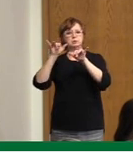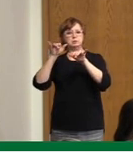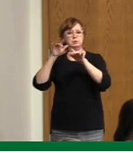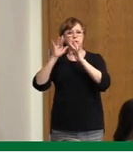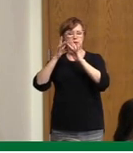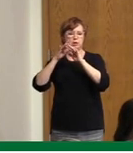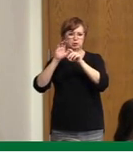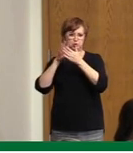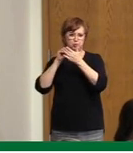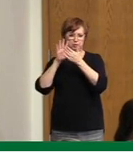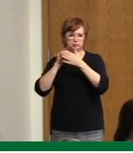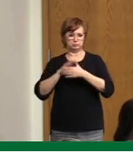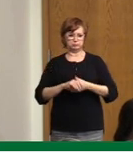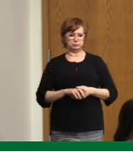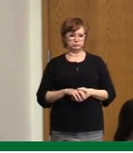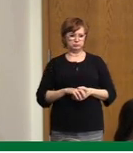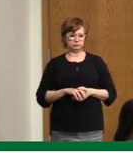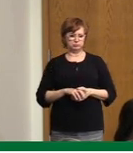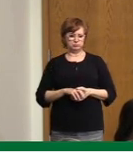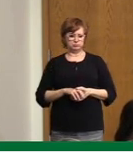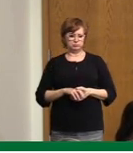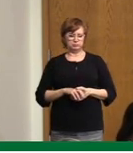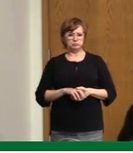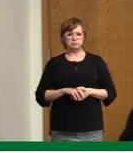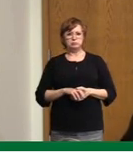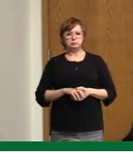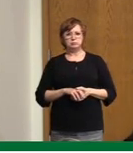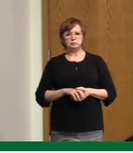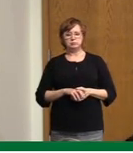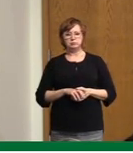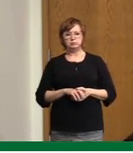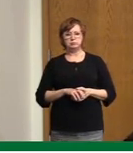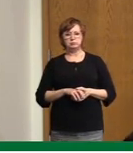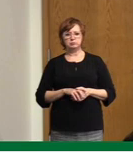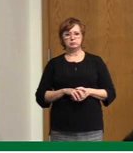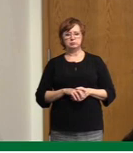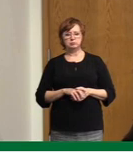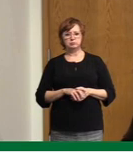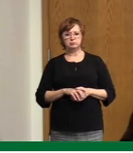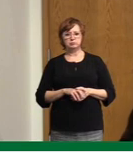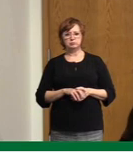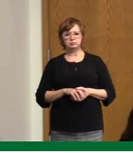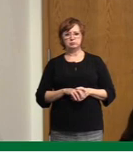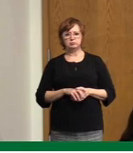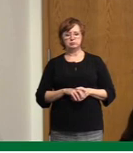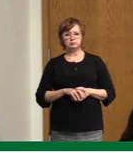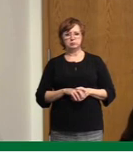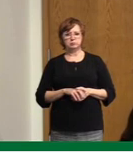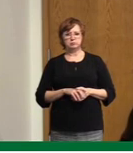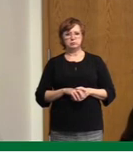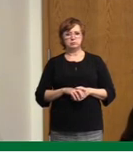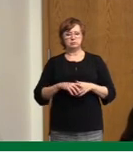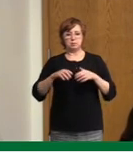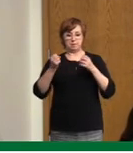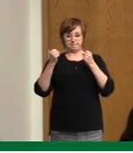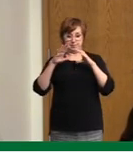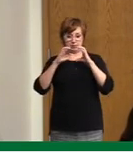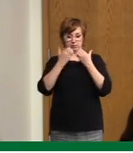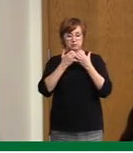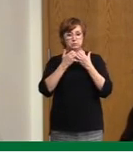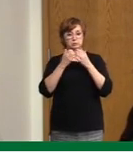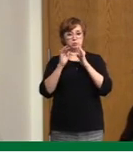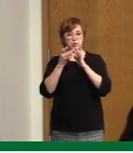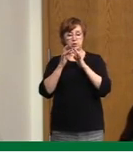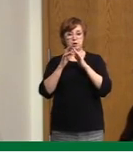operational reasons, because if you have many classes already online, it may be easier operationally for the whole school to go online. At this